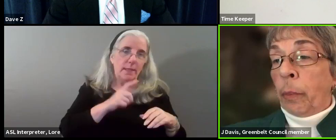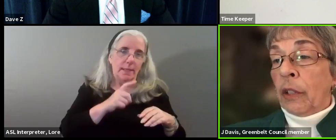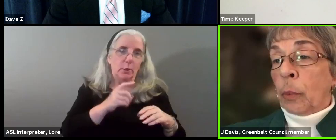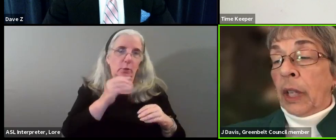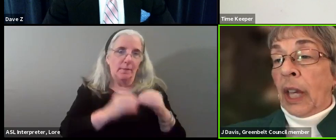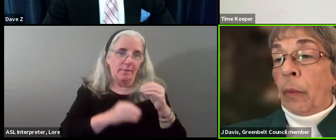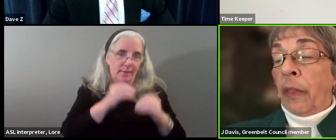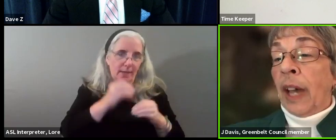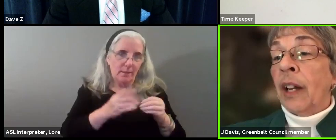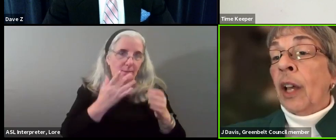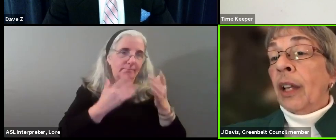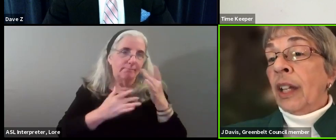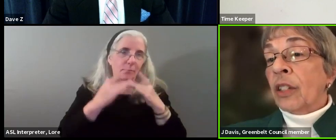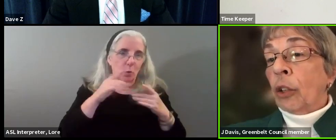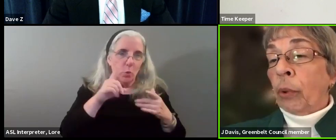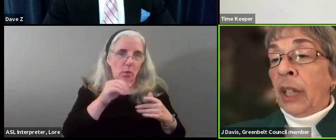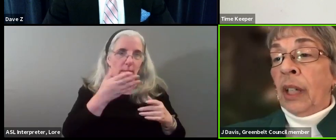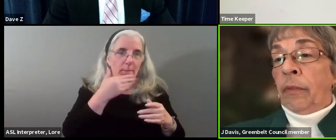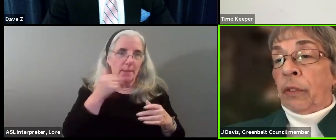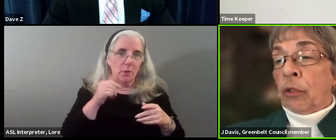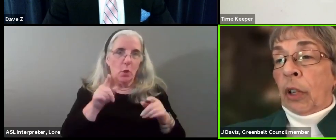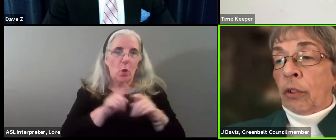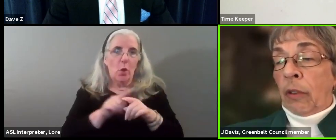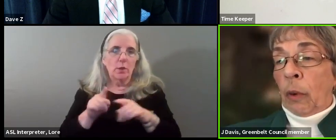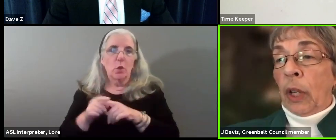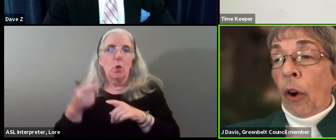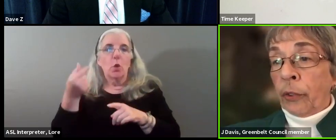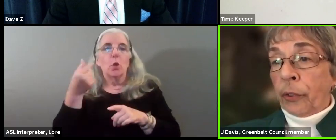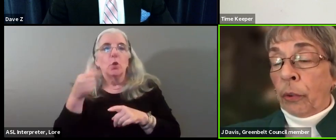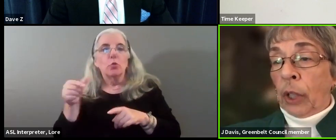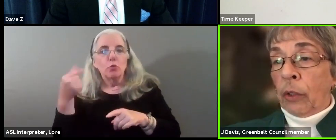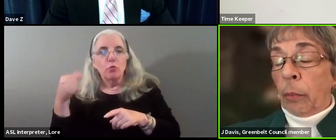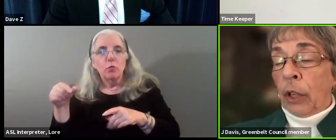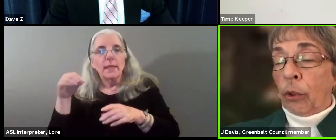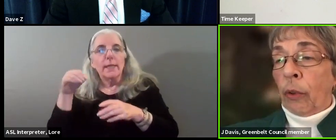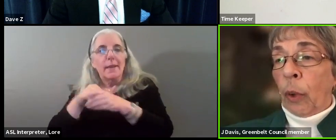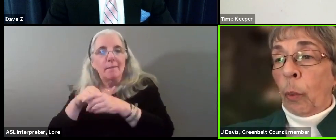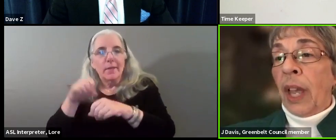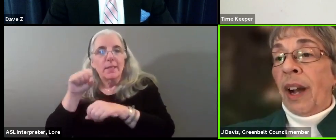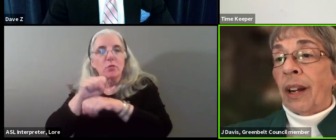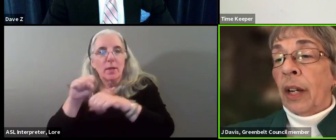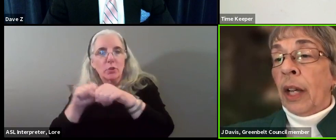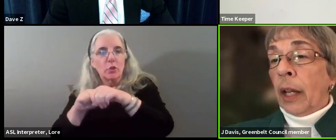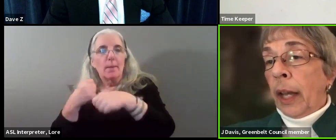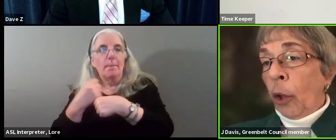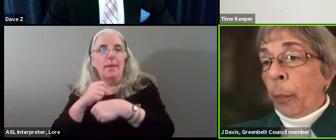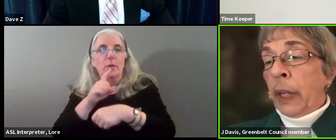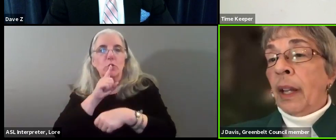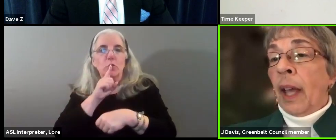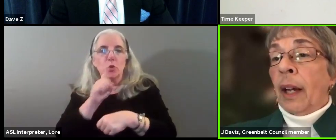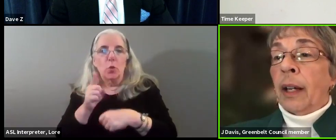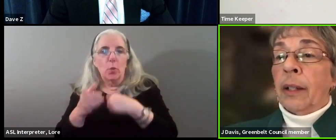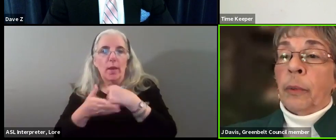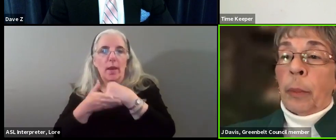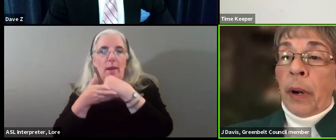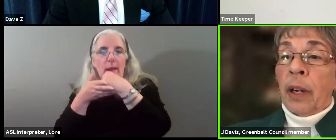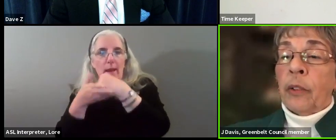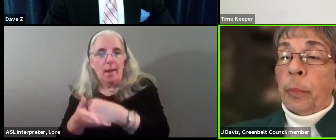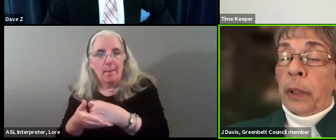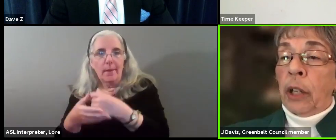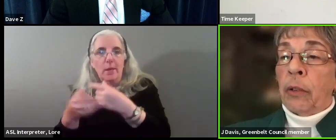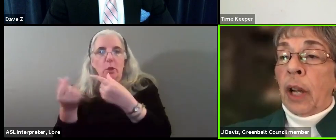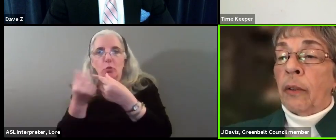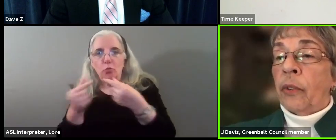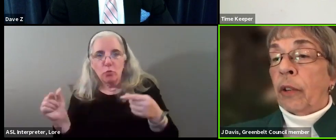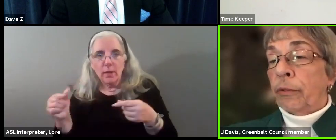we are doing the best we can with that, it's the green infrastructure that we also need to make sure that we are helping the